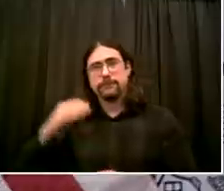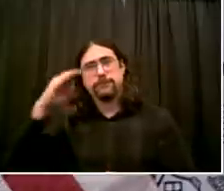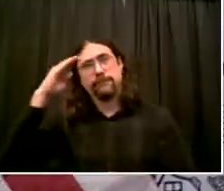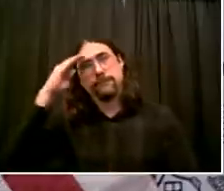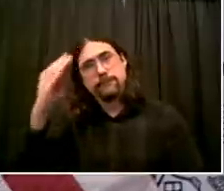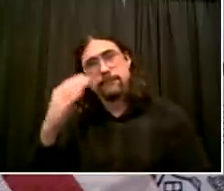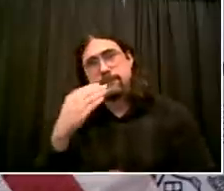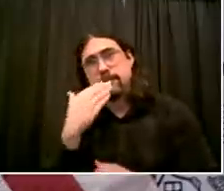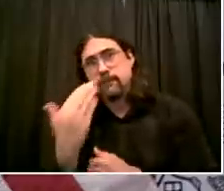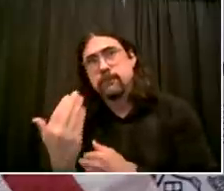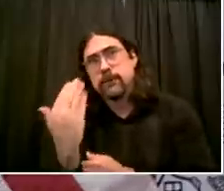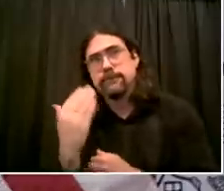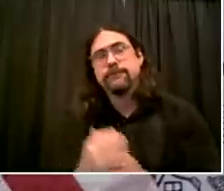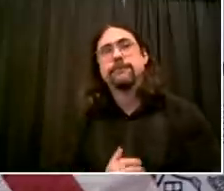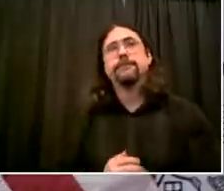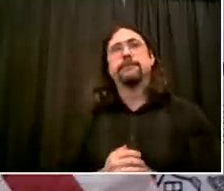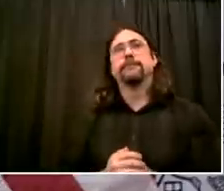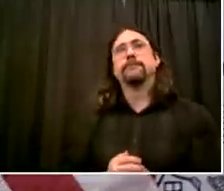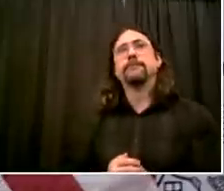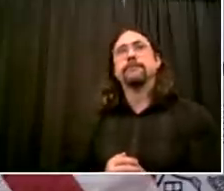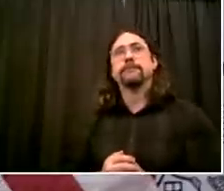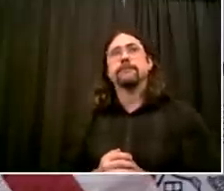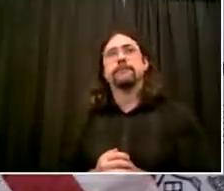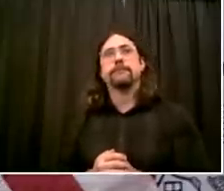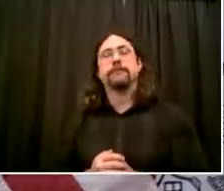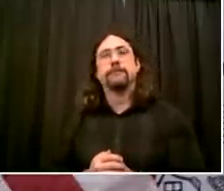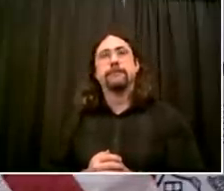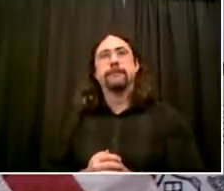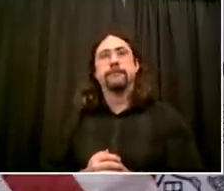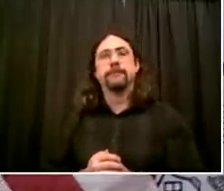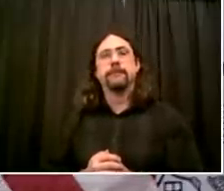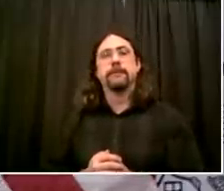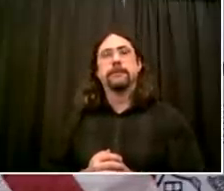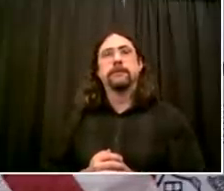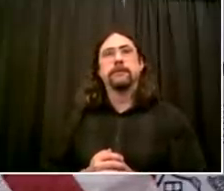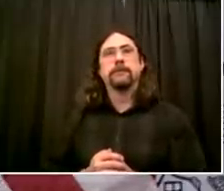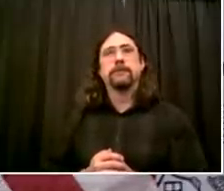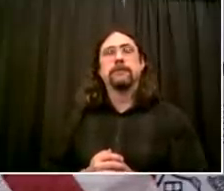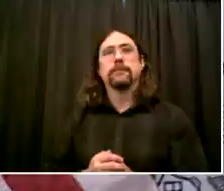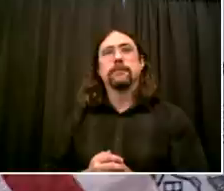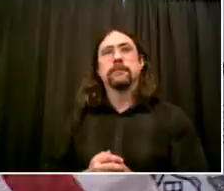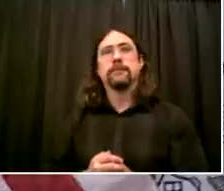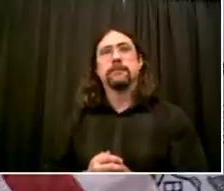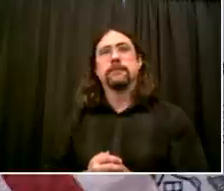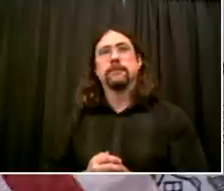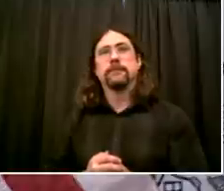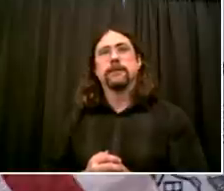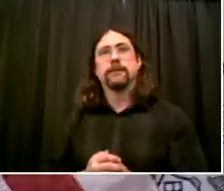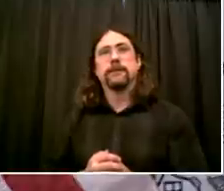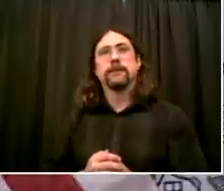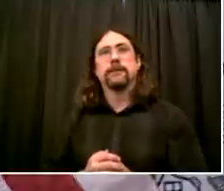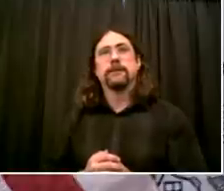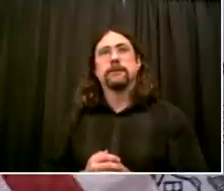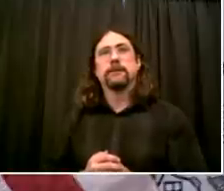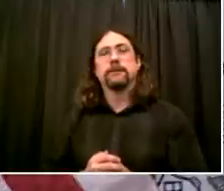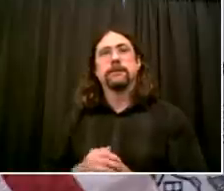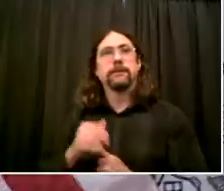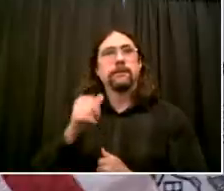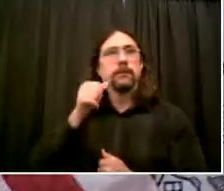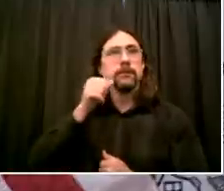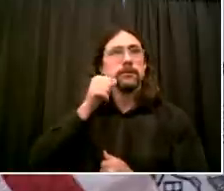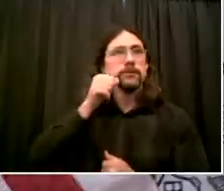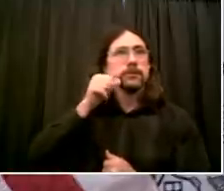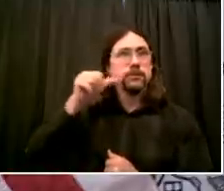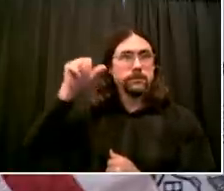that yesterday, so about an hour after you sounded an optimistic but a little bit cautious note about